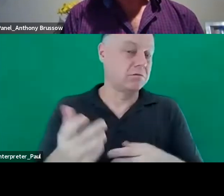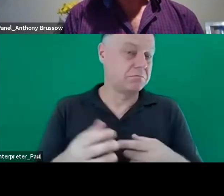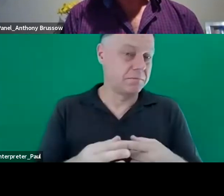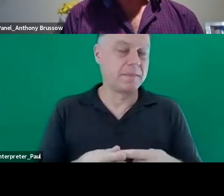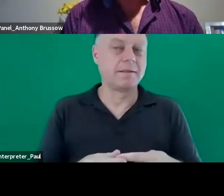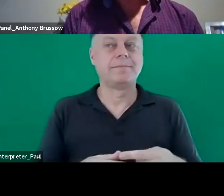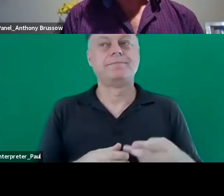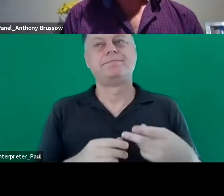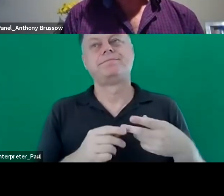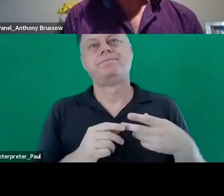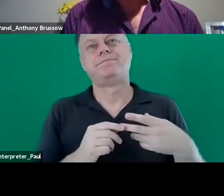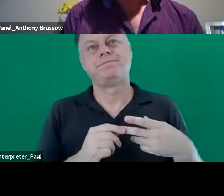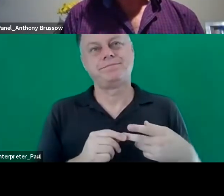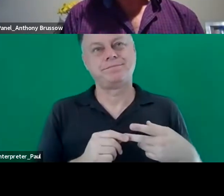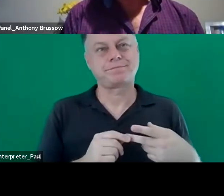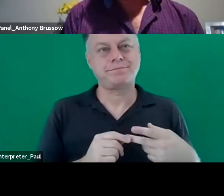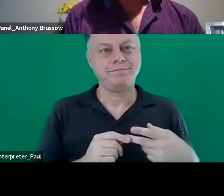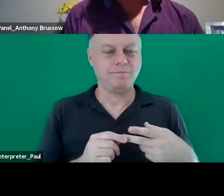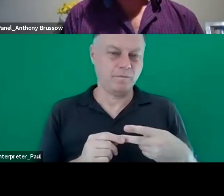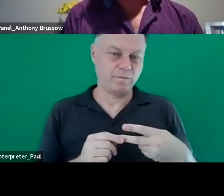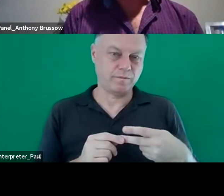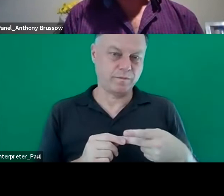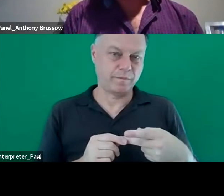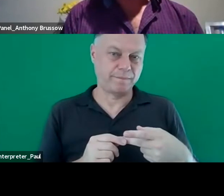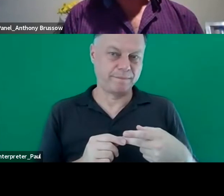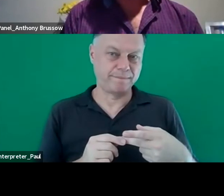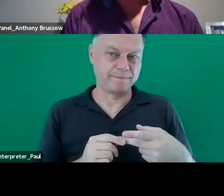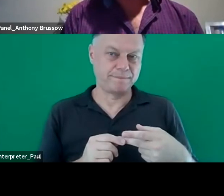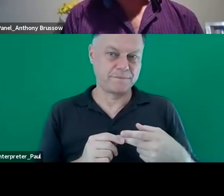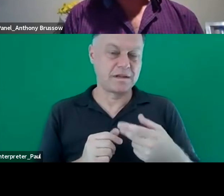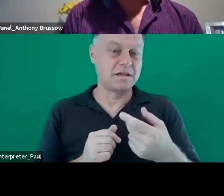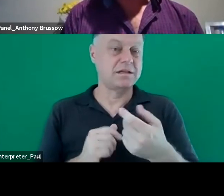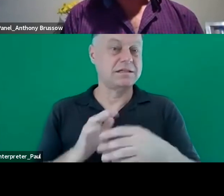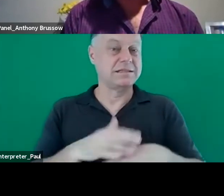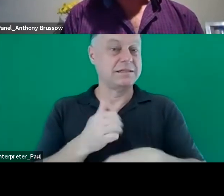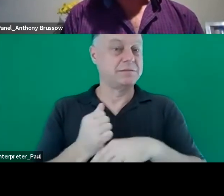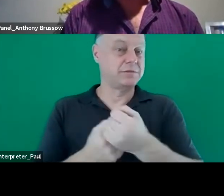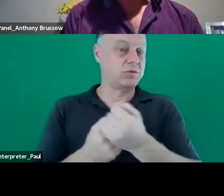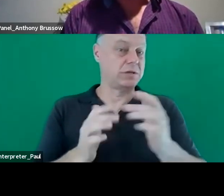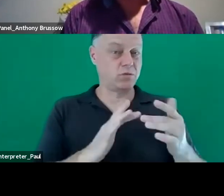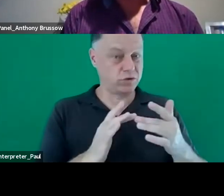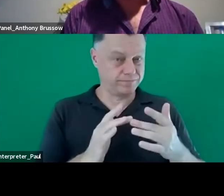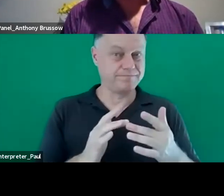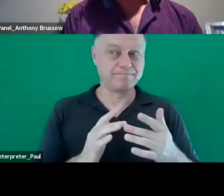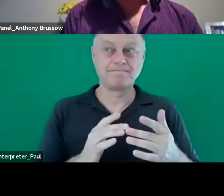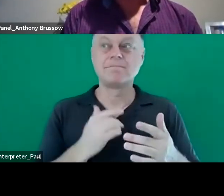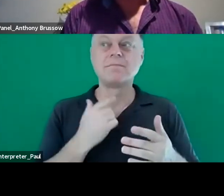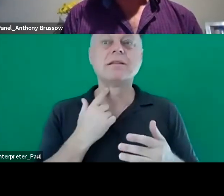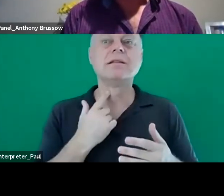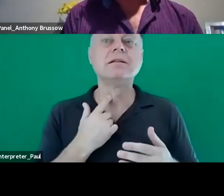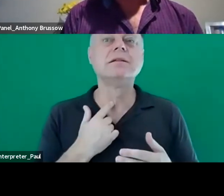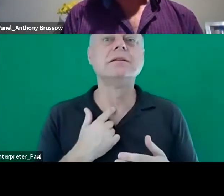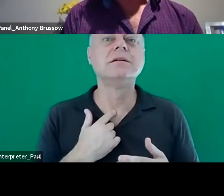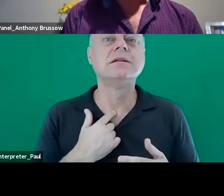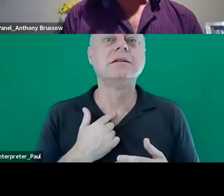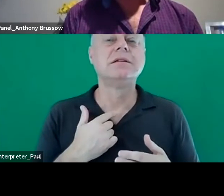networks and also through um doing a support network um get yourself online have a